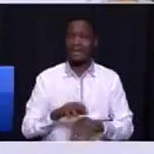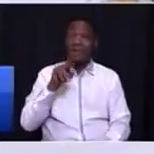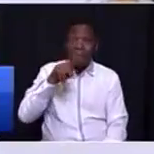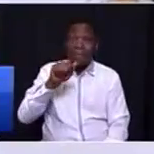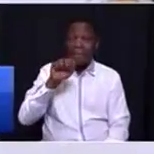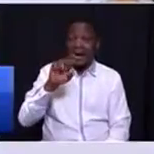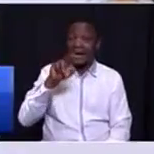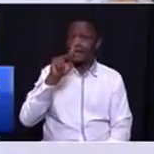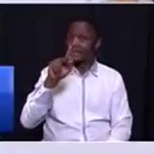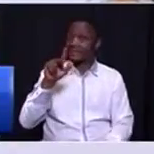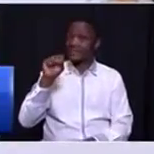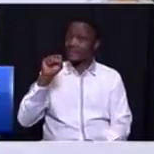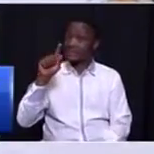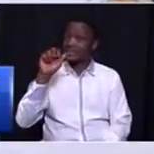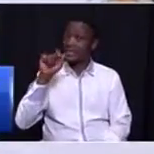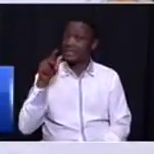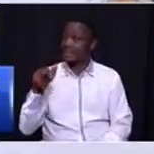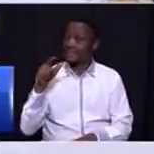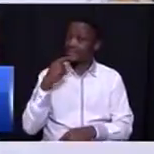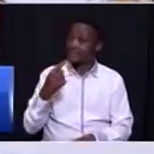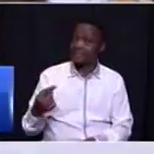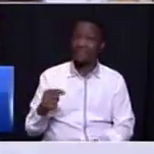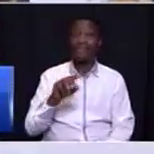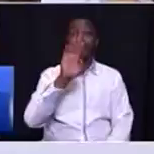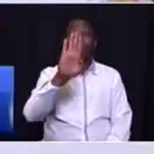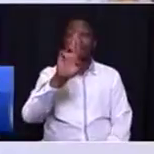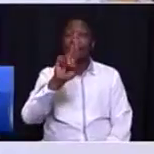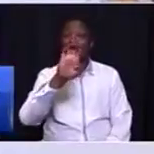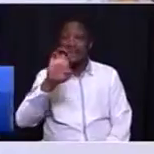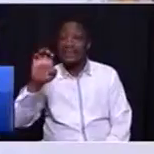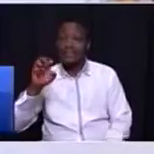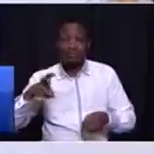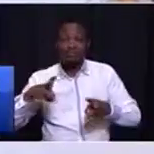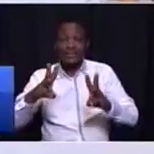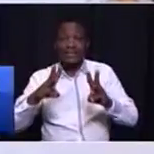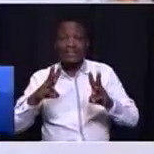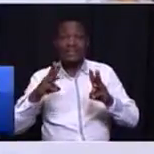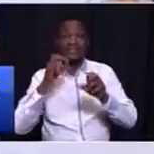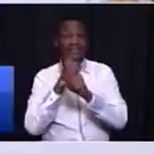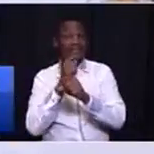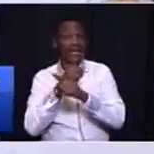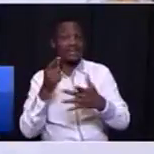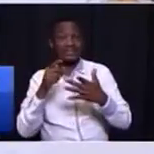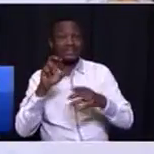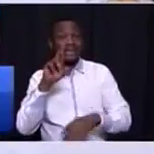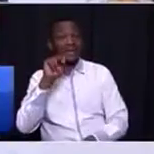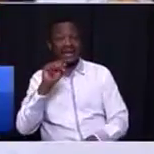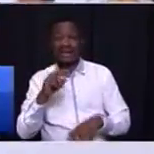itself is very chaotic. Breeze Street Taxi Rang, women get attacked there